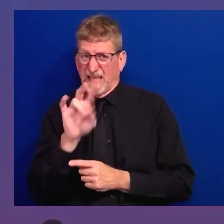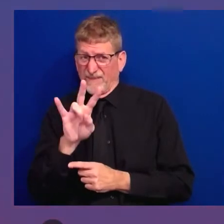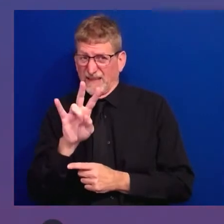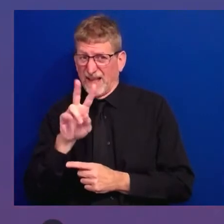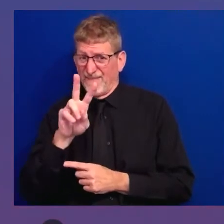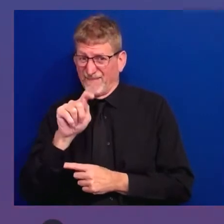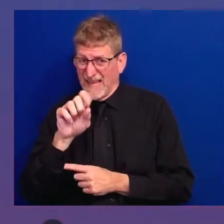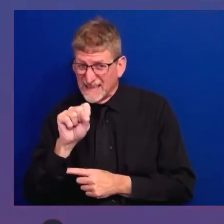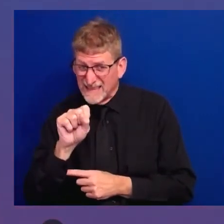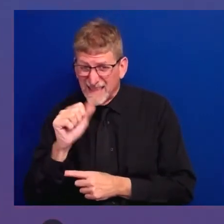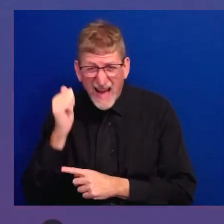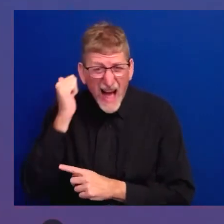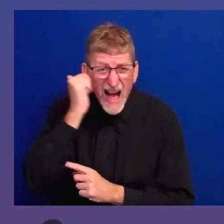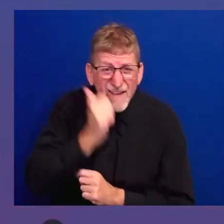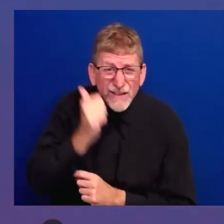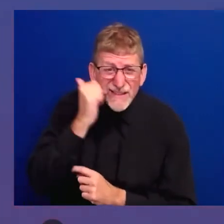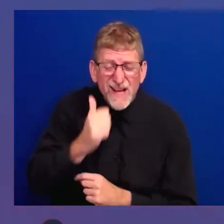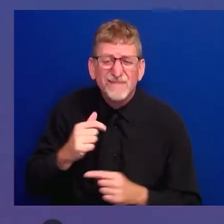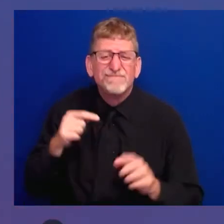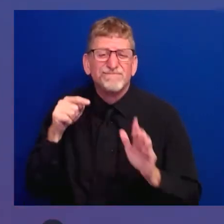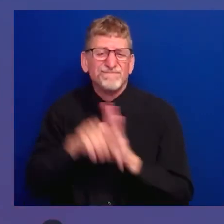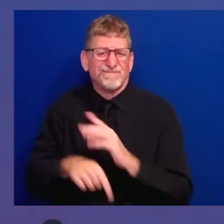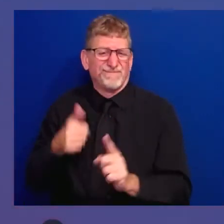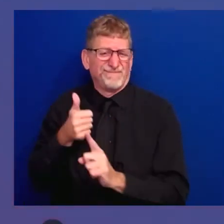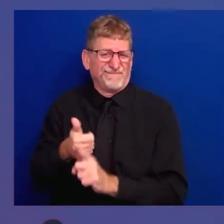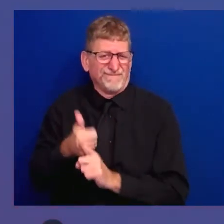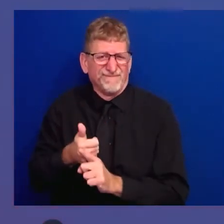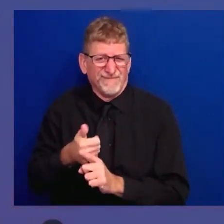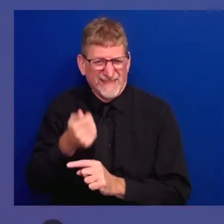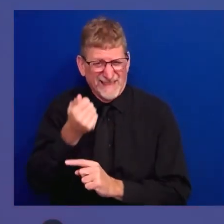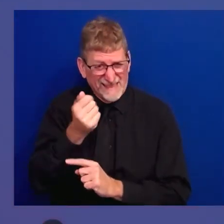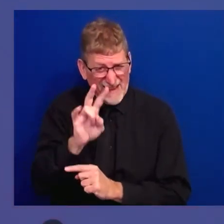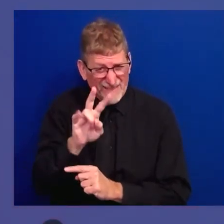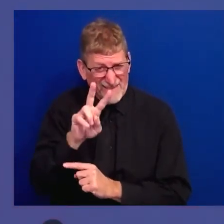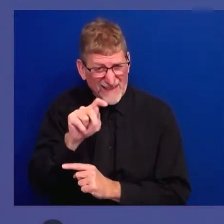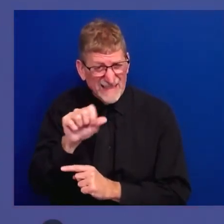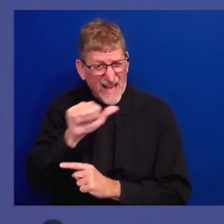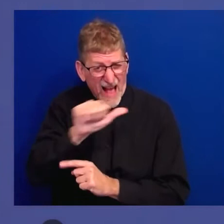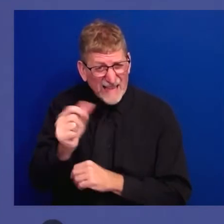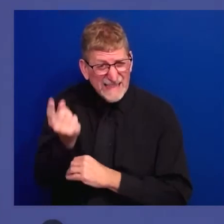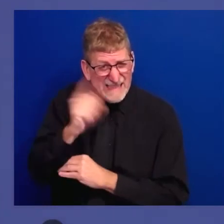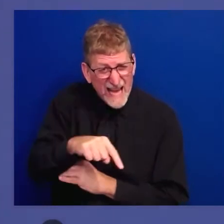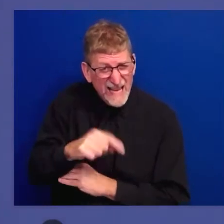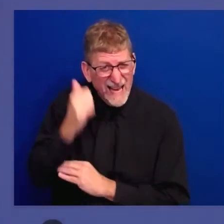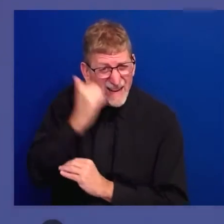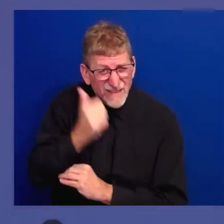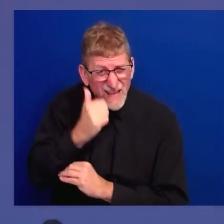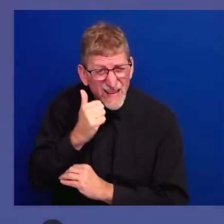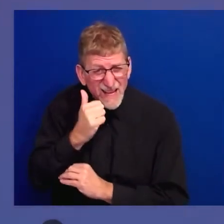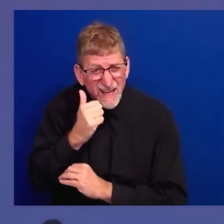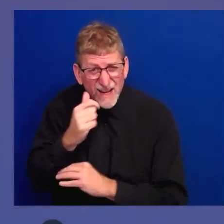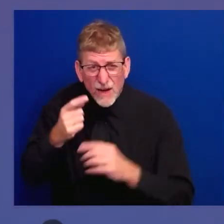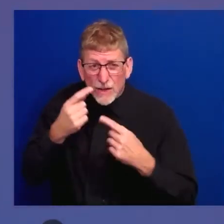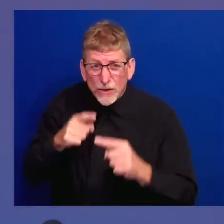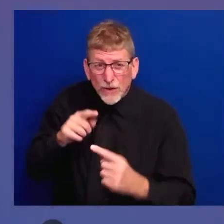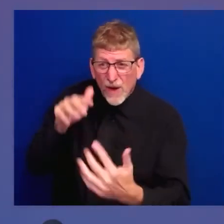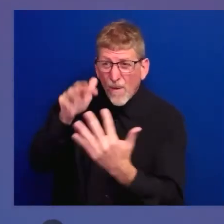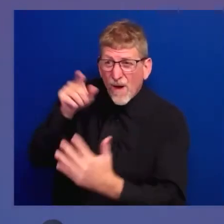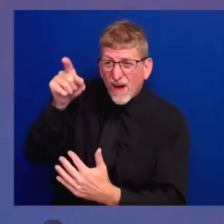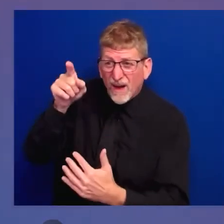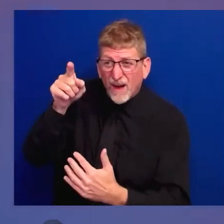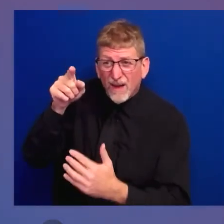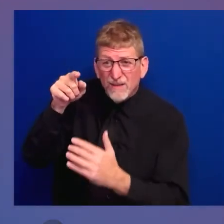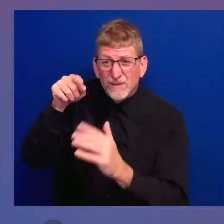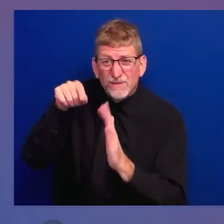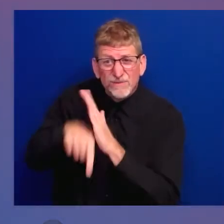day. More than get killed in combat every single day. It's an absolute tragedy. It